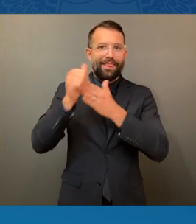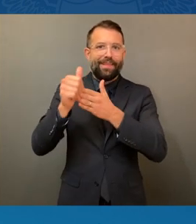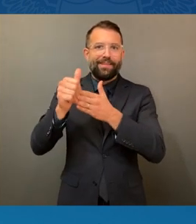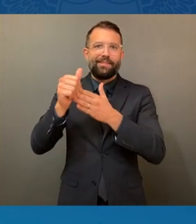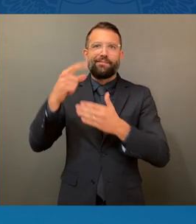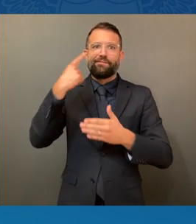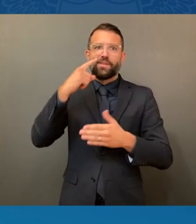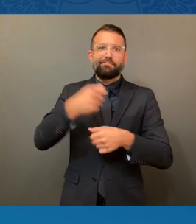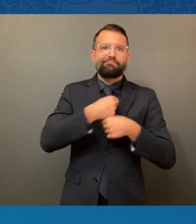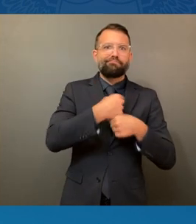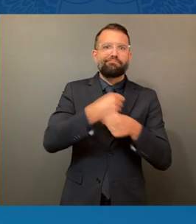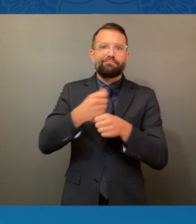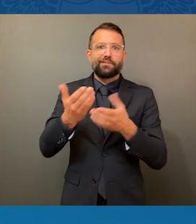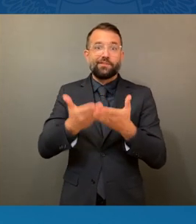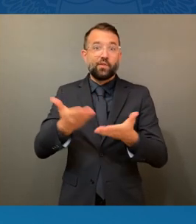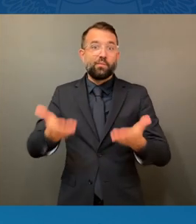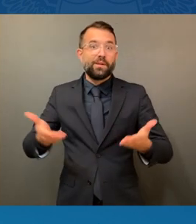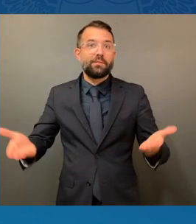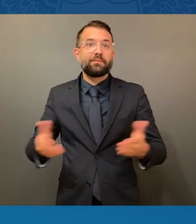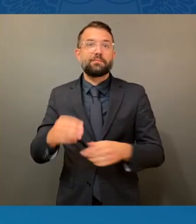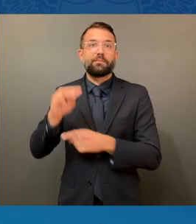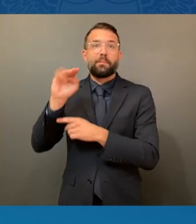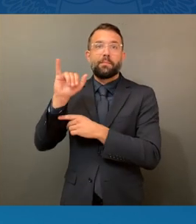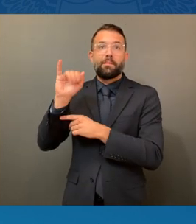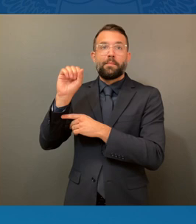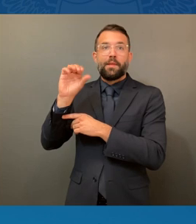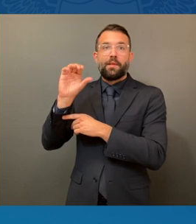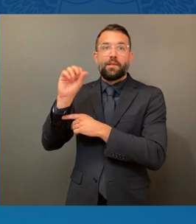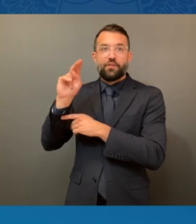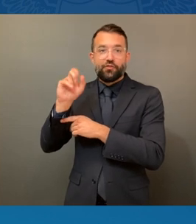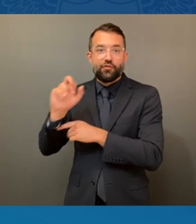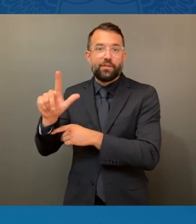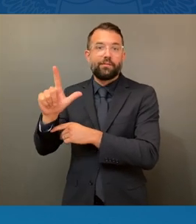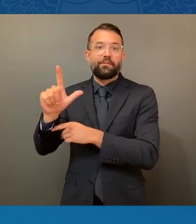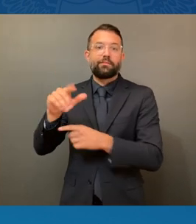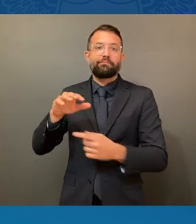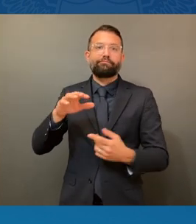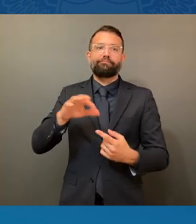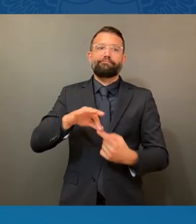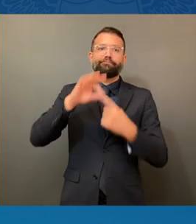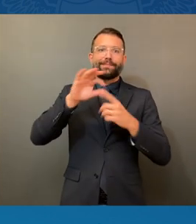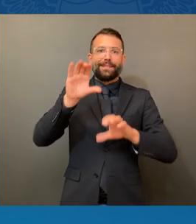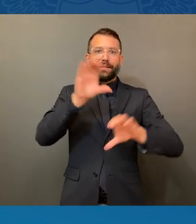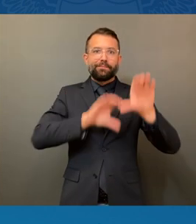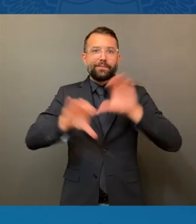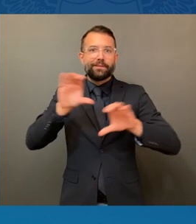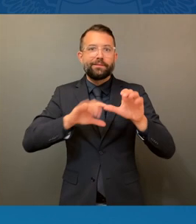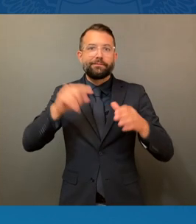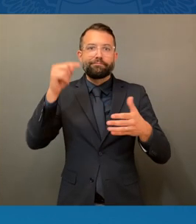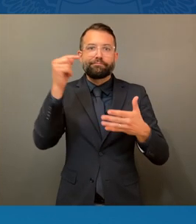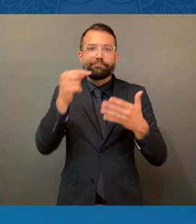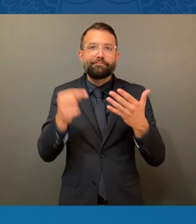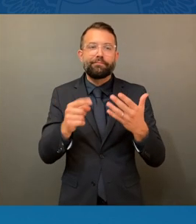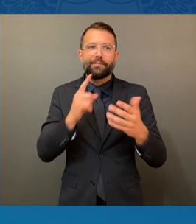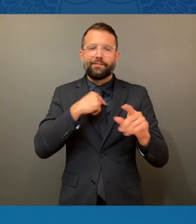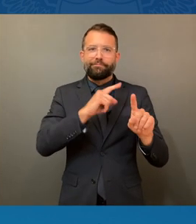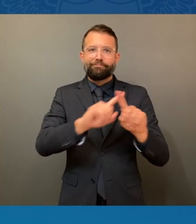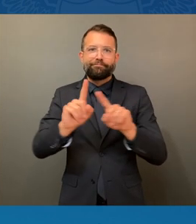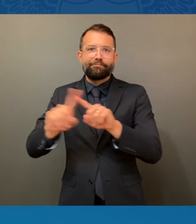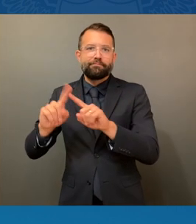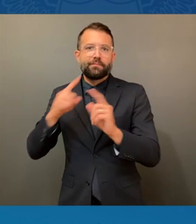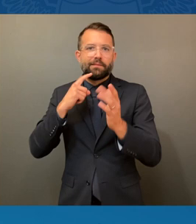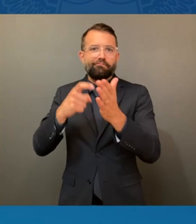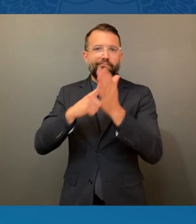to specialty chemicals, anything can be done in the semiconductor space without a Japanese company as a leader in that space.